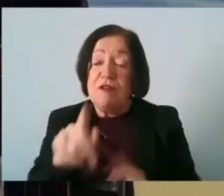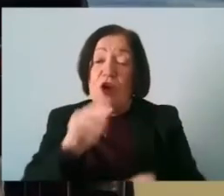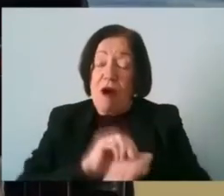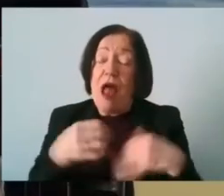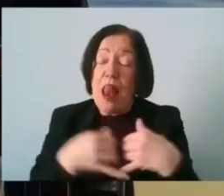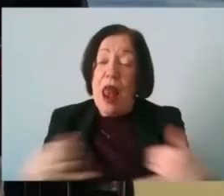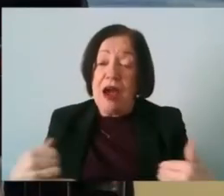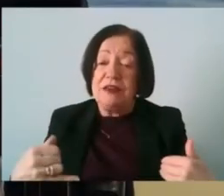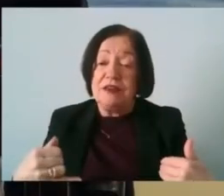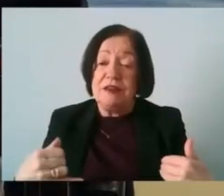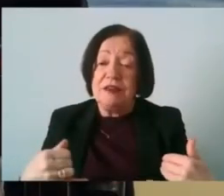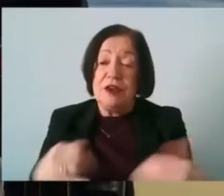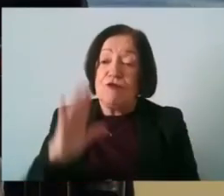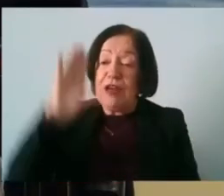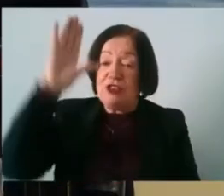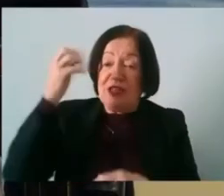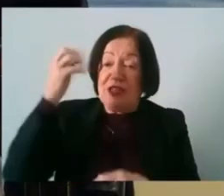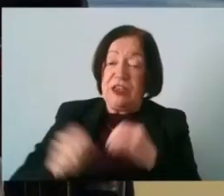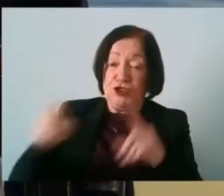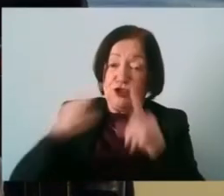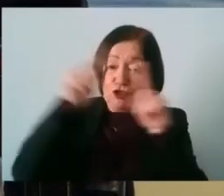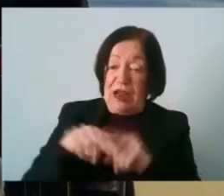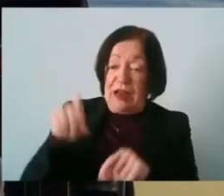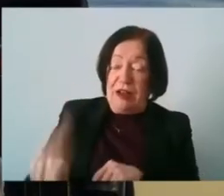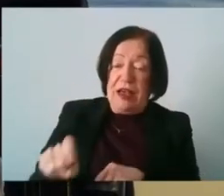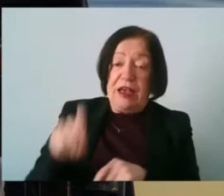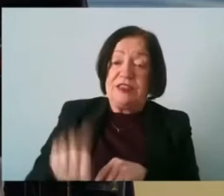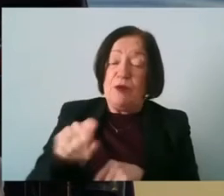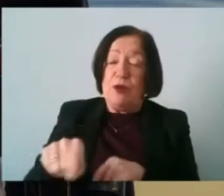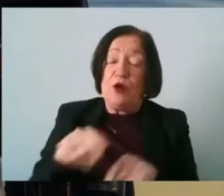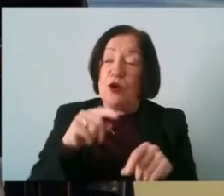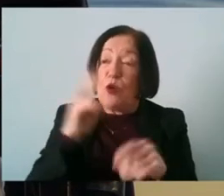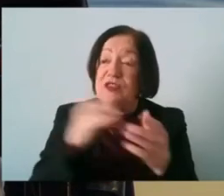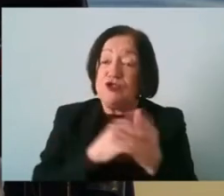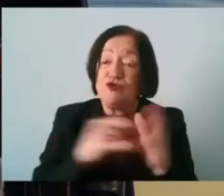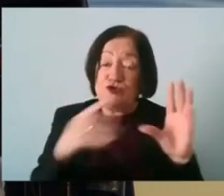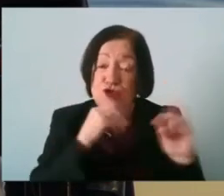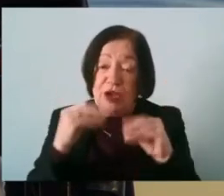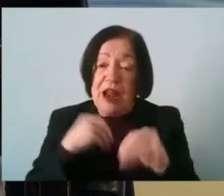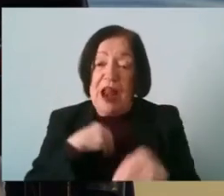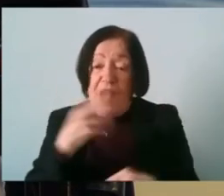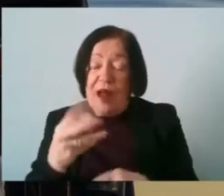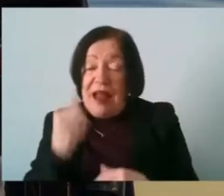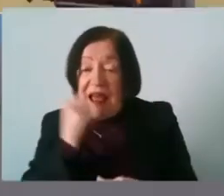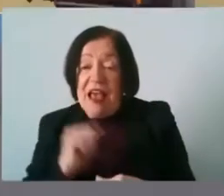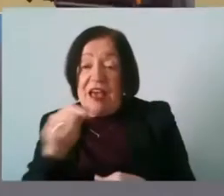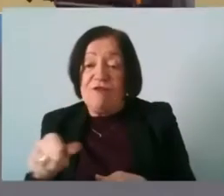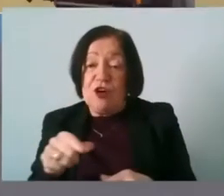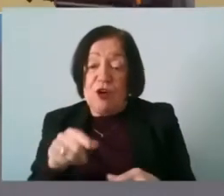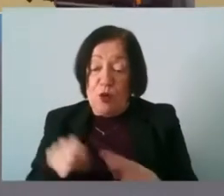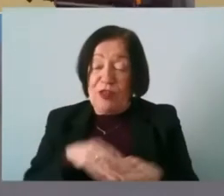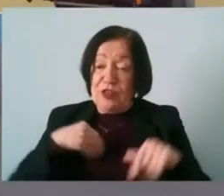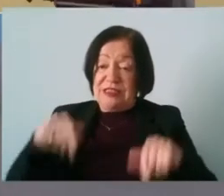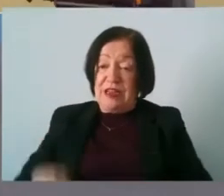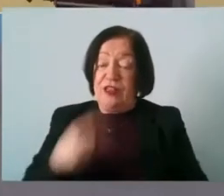raise your hand at the bottom of your screen use that button type in your question through the chat and i will get to it eventually if you are physically here with us there will